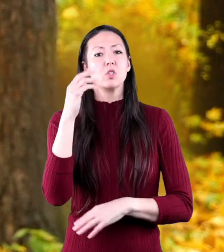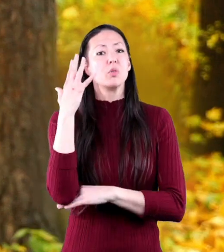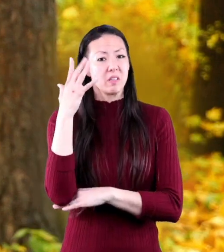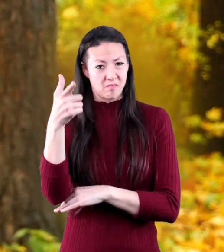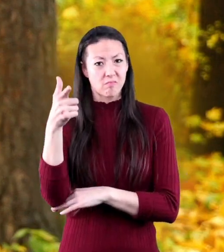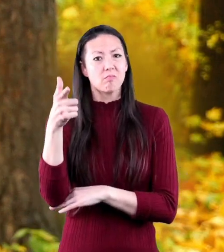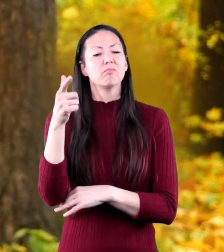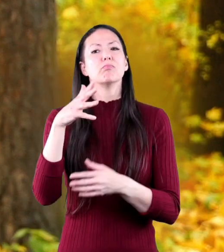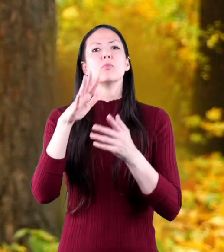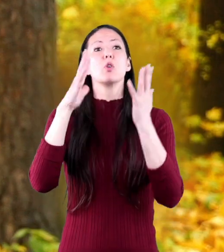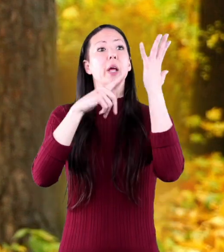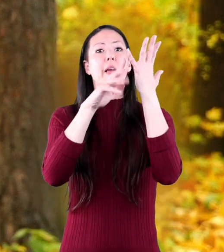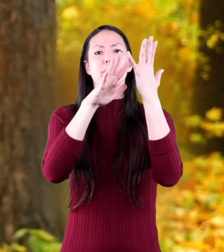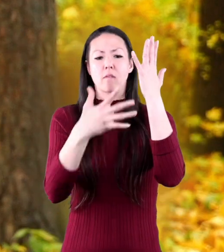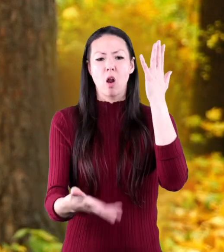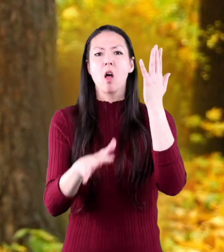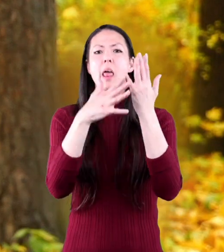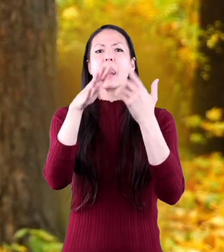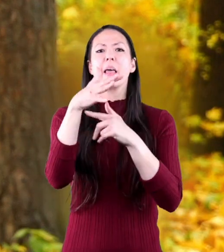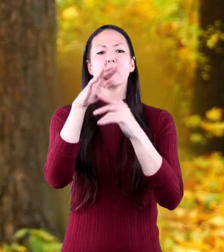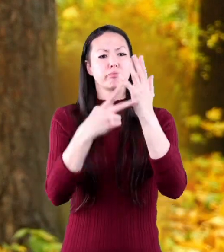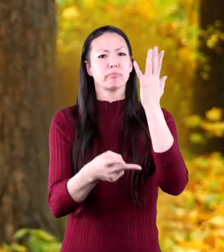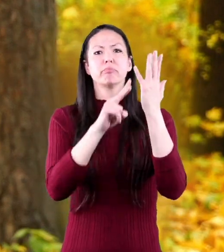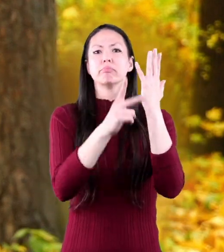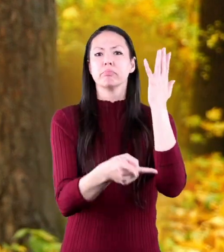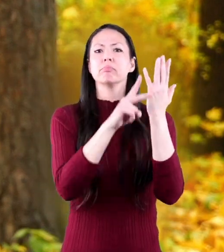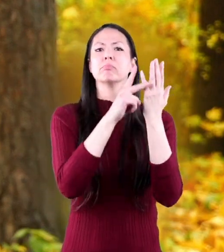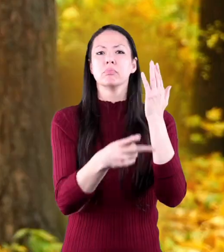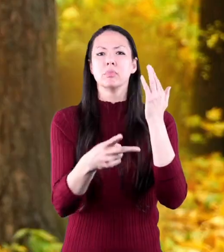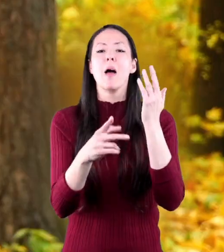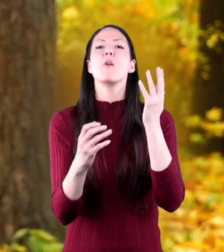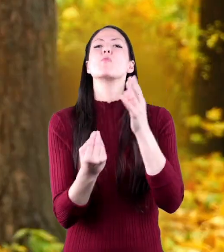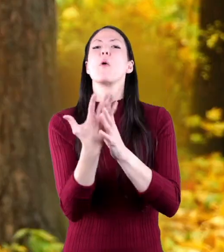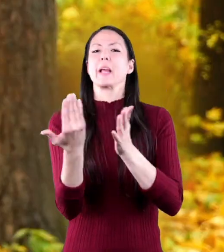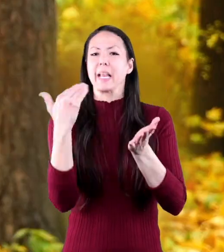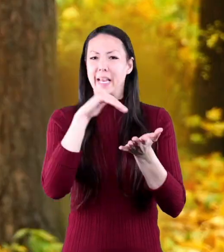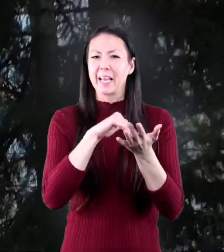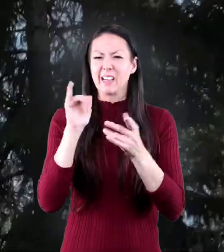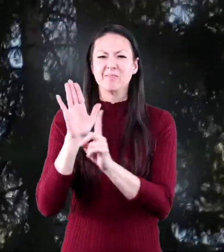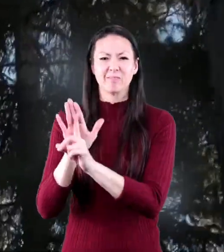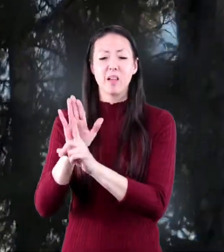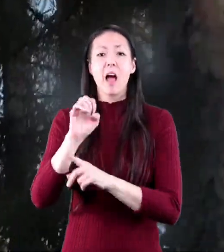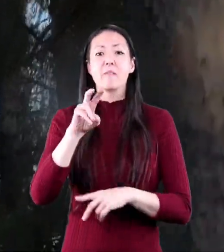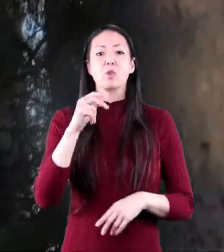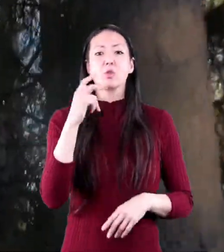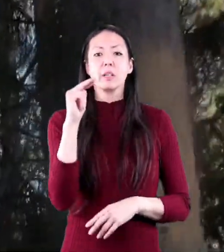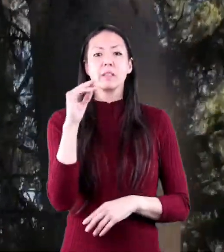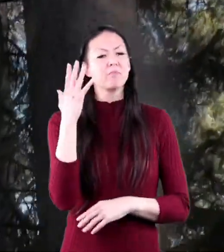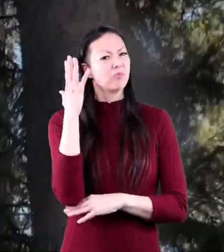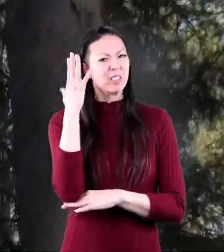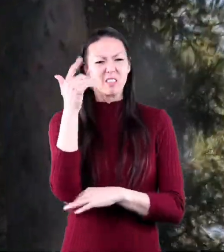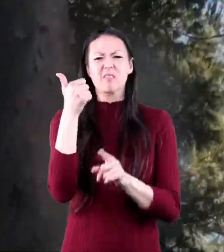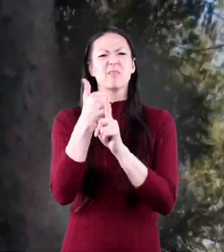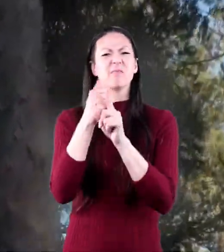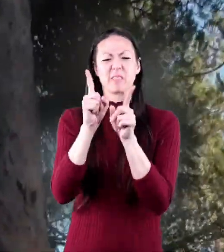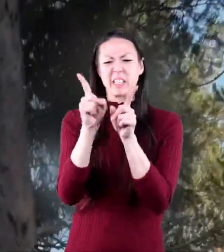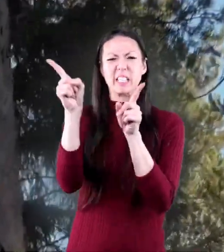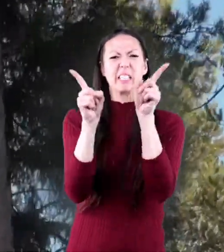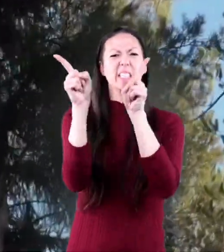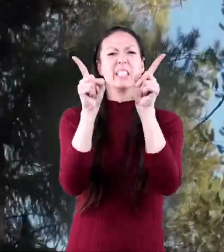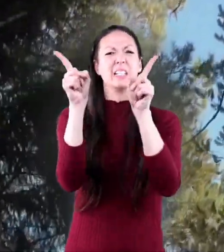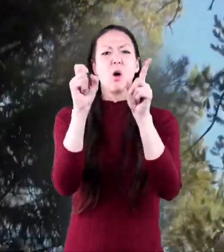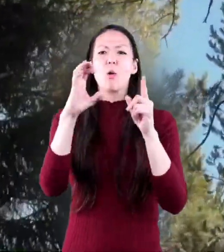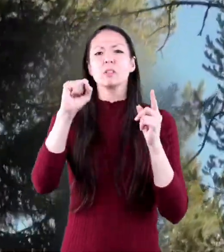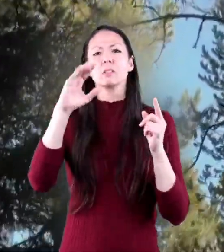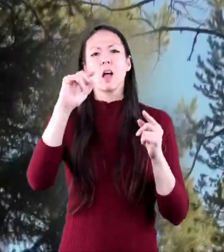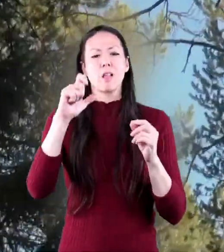Deciduous trees are the ones that lose their leaves every fall and grow them back again in spring. And evergreen trees keep their leaves, which are